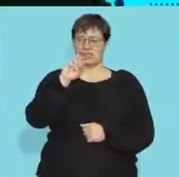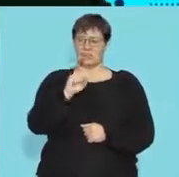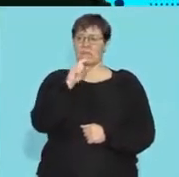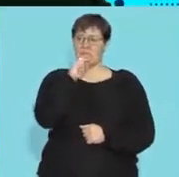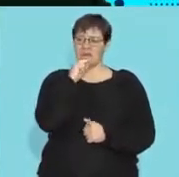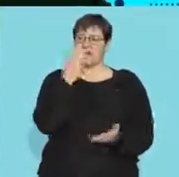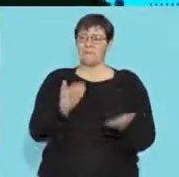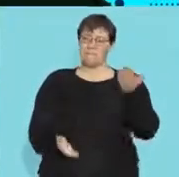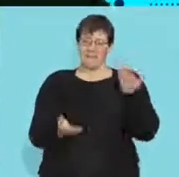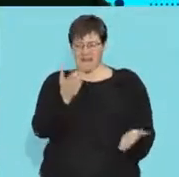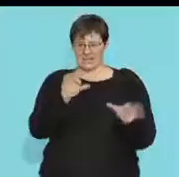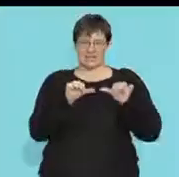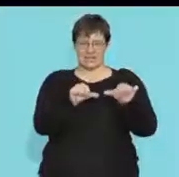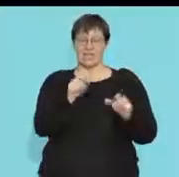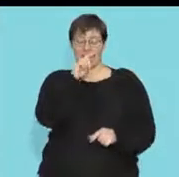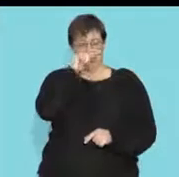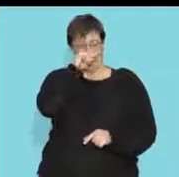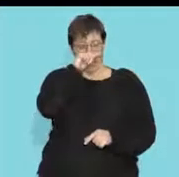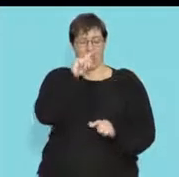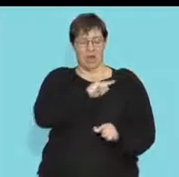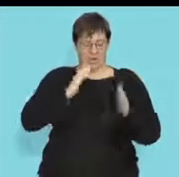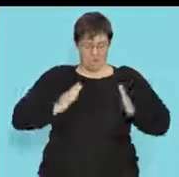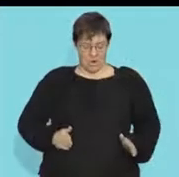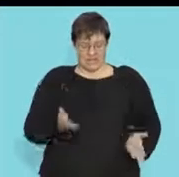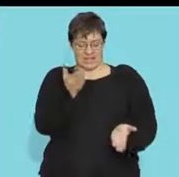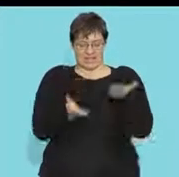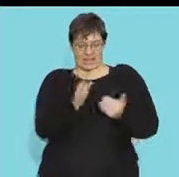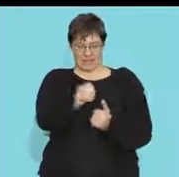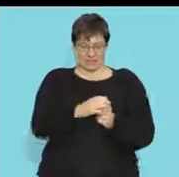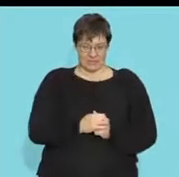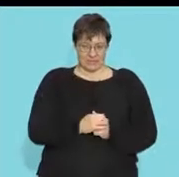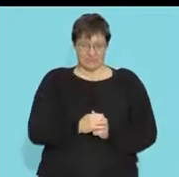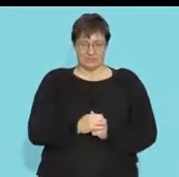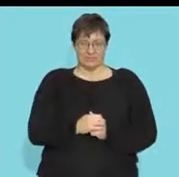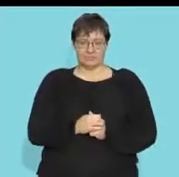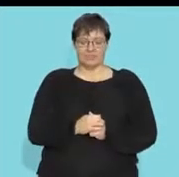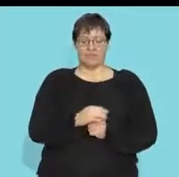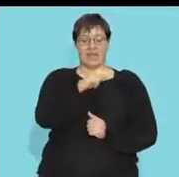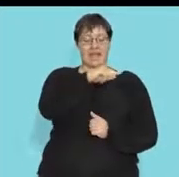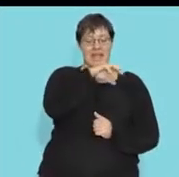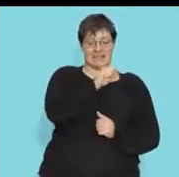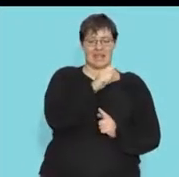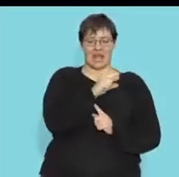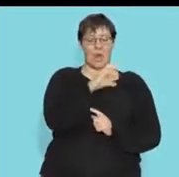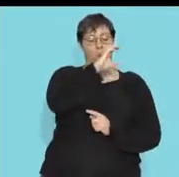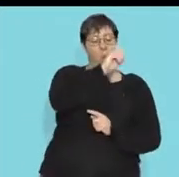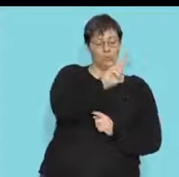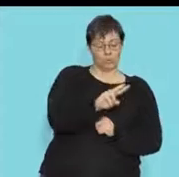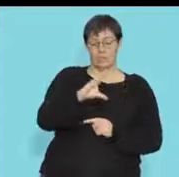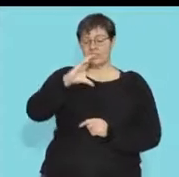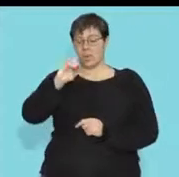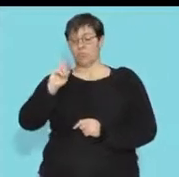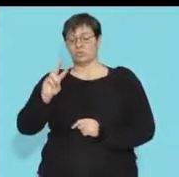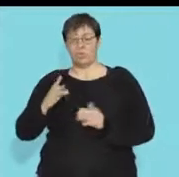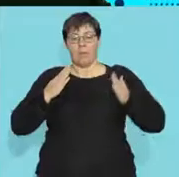i've put the diagram up of a scale here is gases oxygen and carbon dioxide must be in